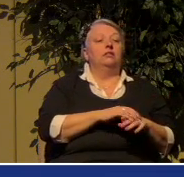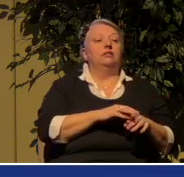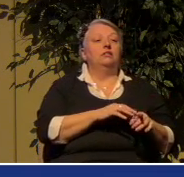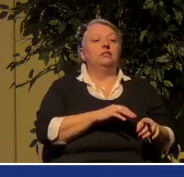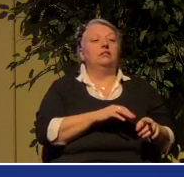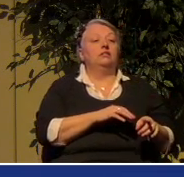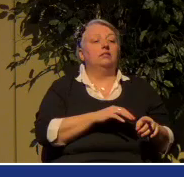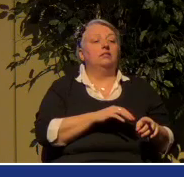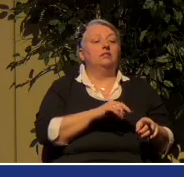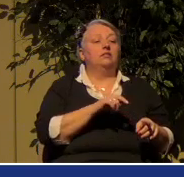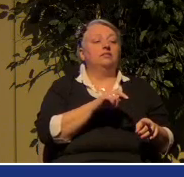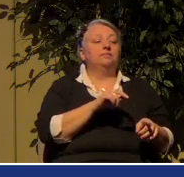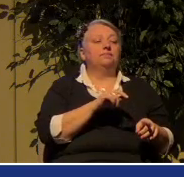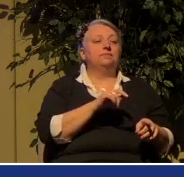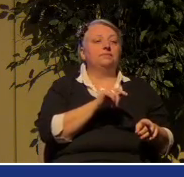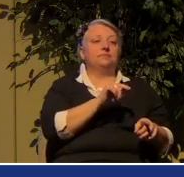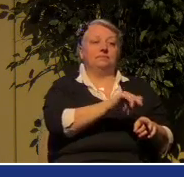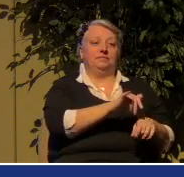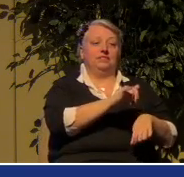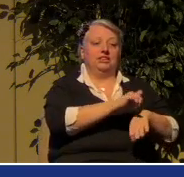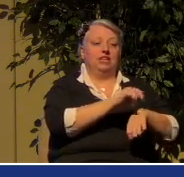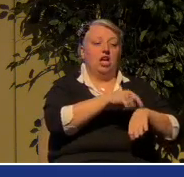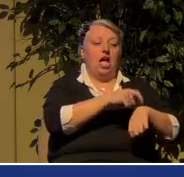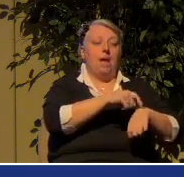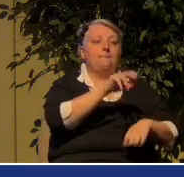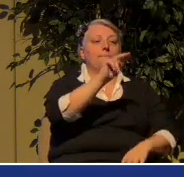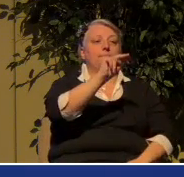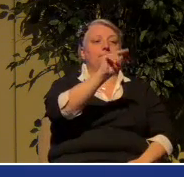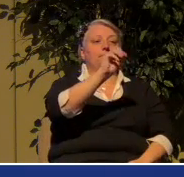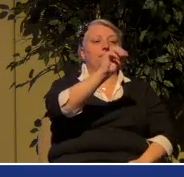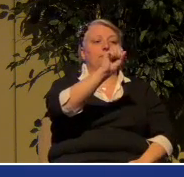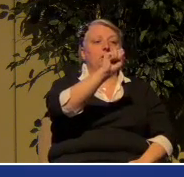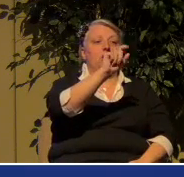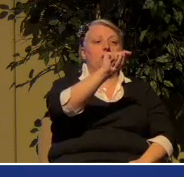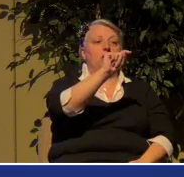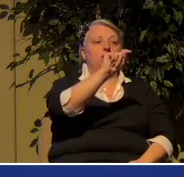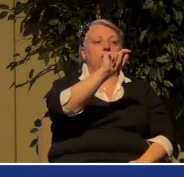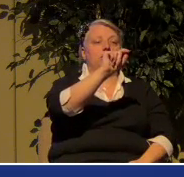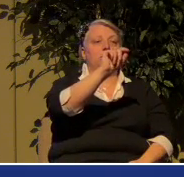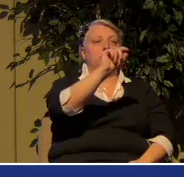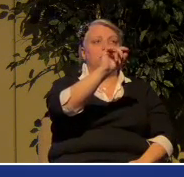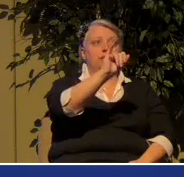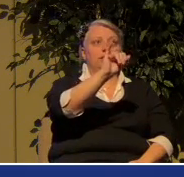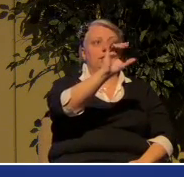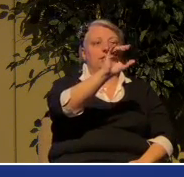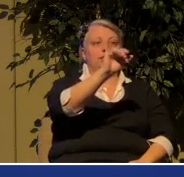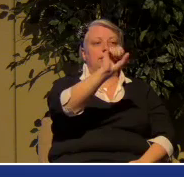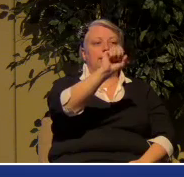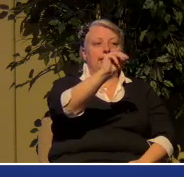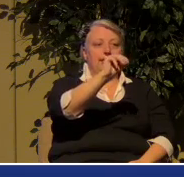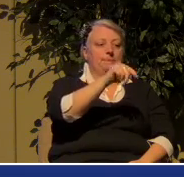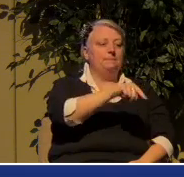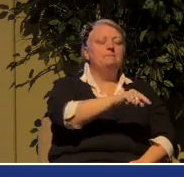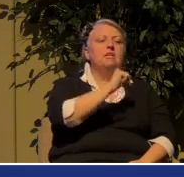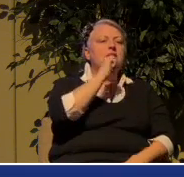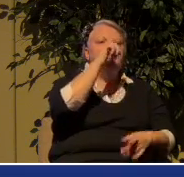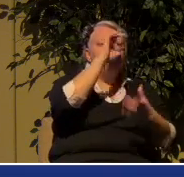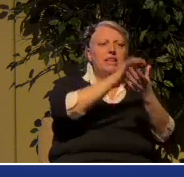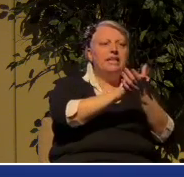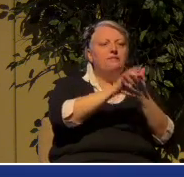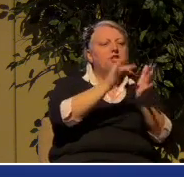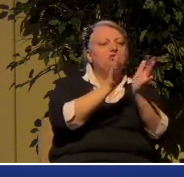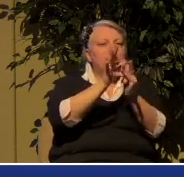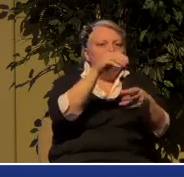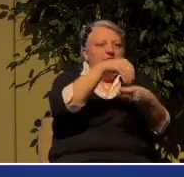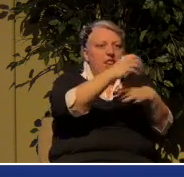Gnosticism. Didn't believe that Jesus really came into the world, that he was really physical. The